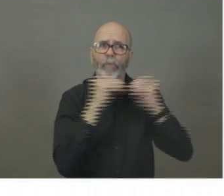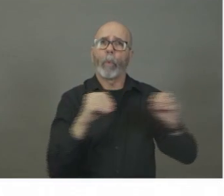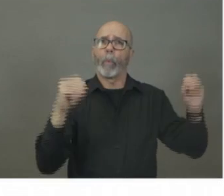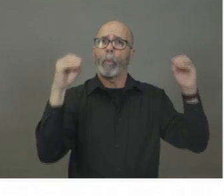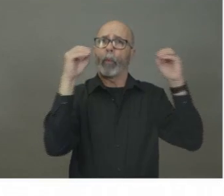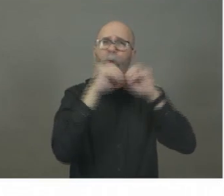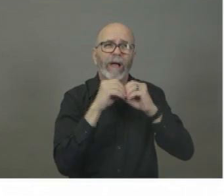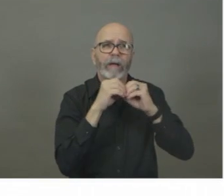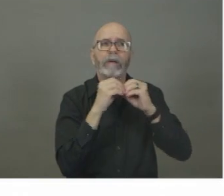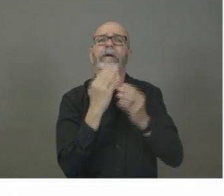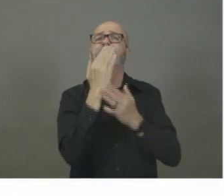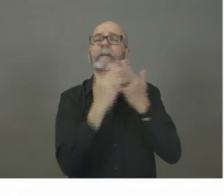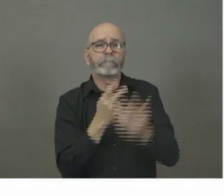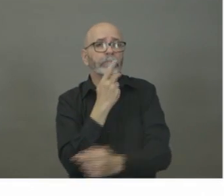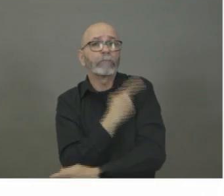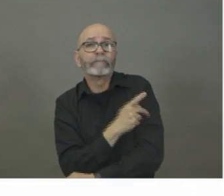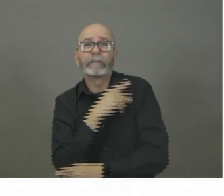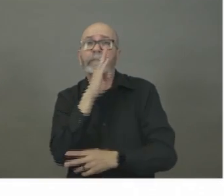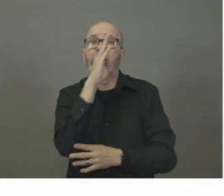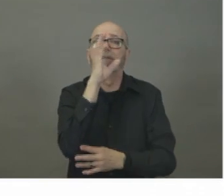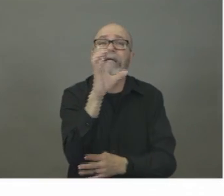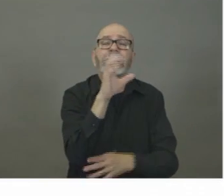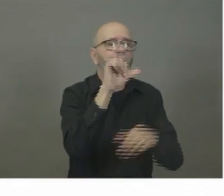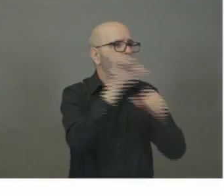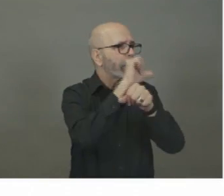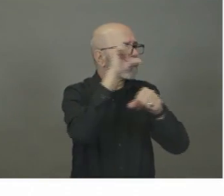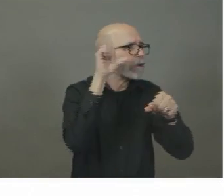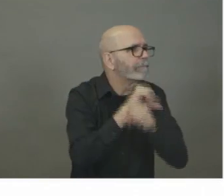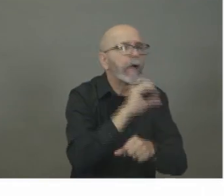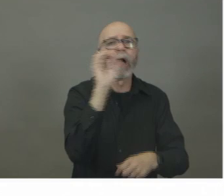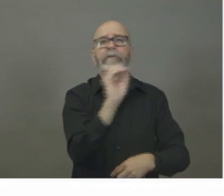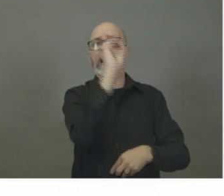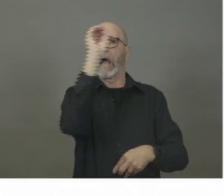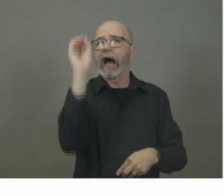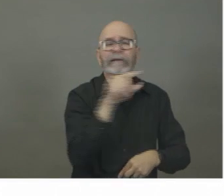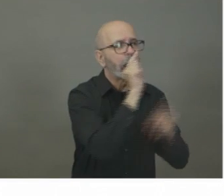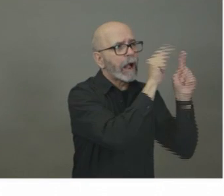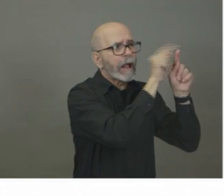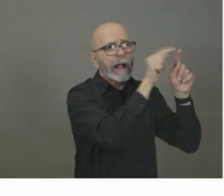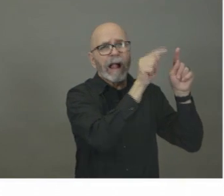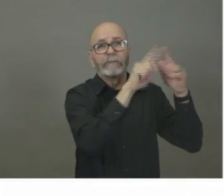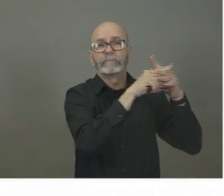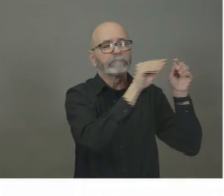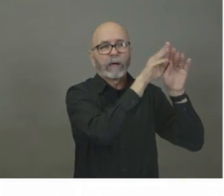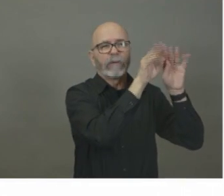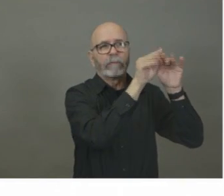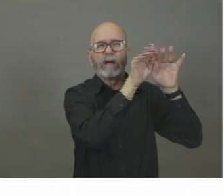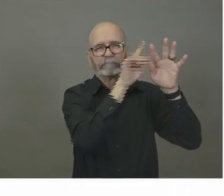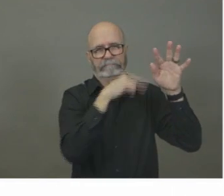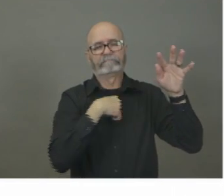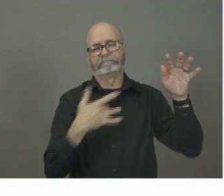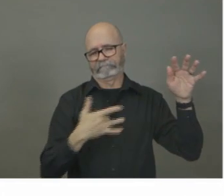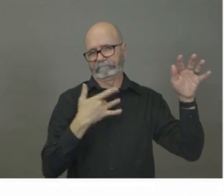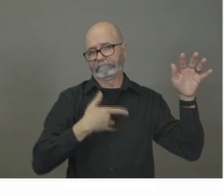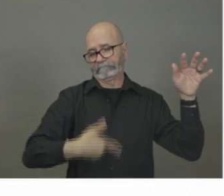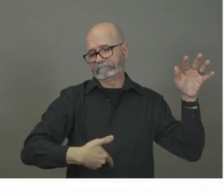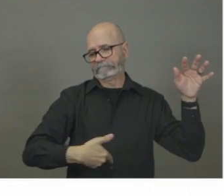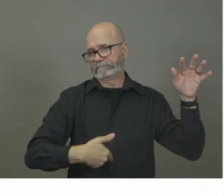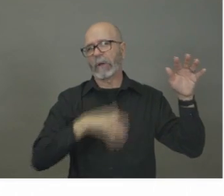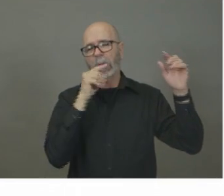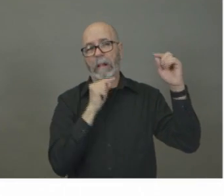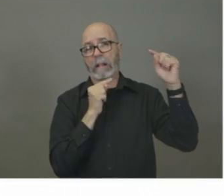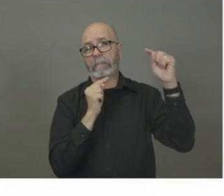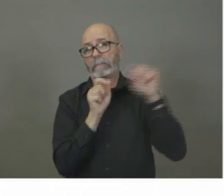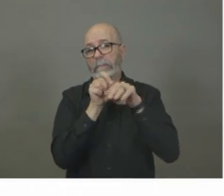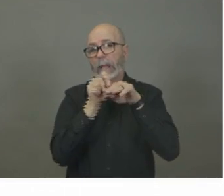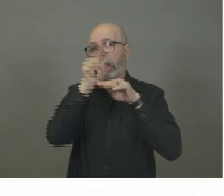already have it. British Columbia, Alberta, Ontario especially. So we know it is coming. Now is the time to take the actions that the